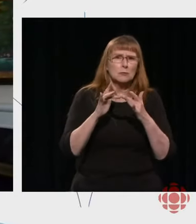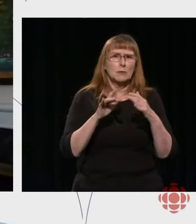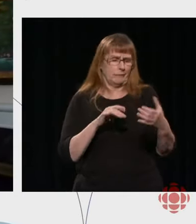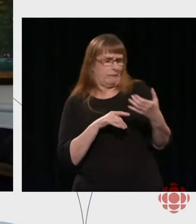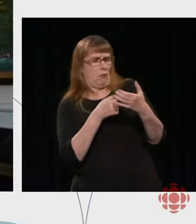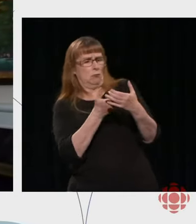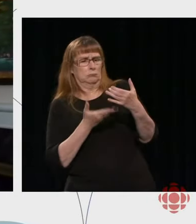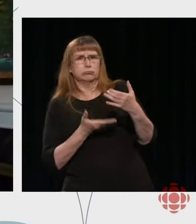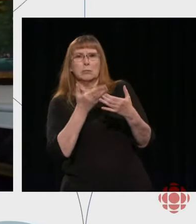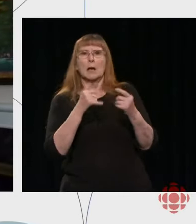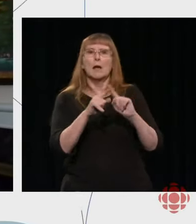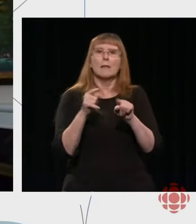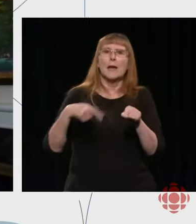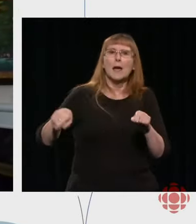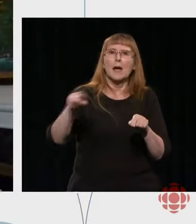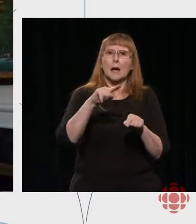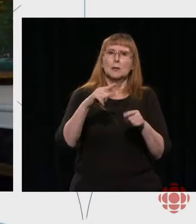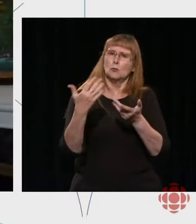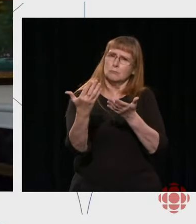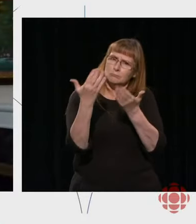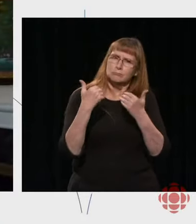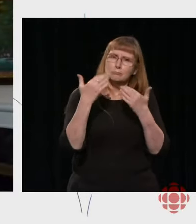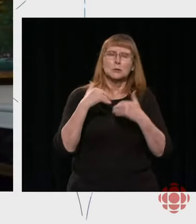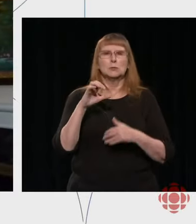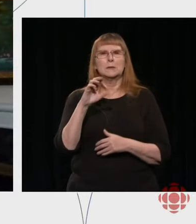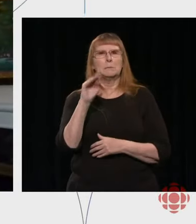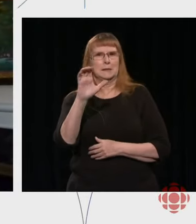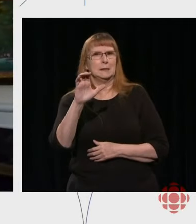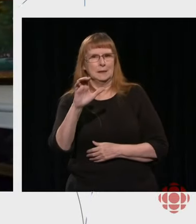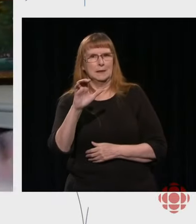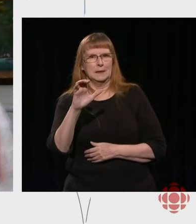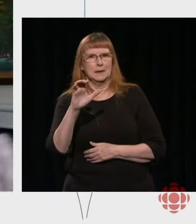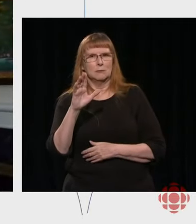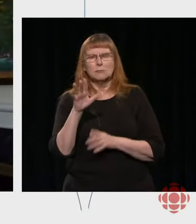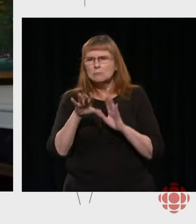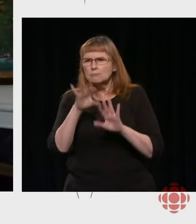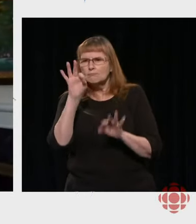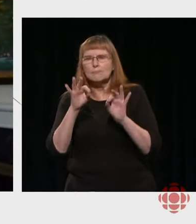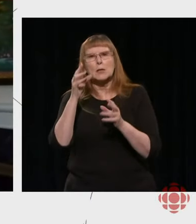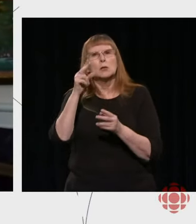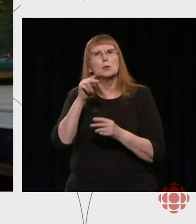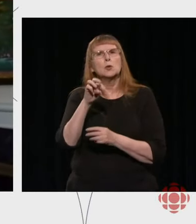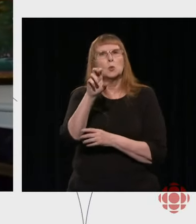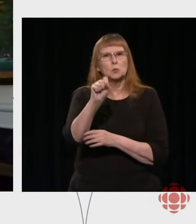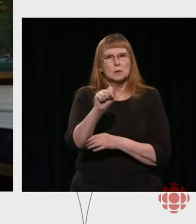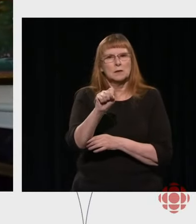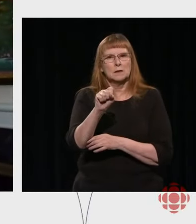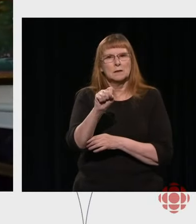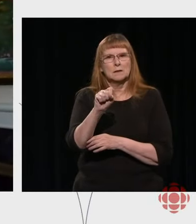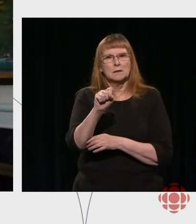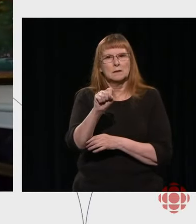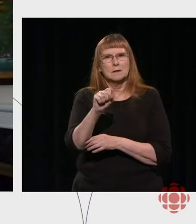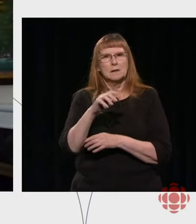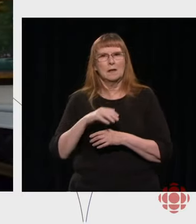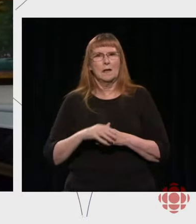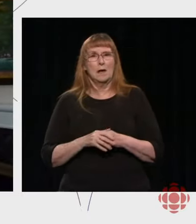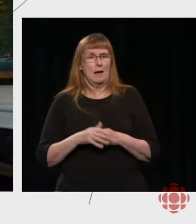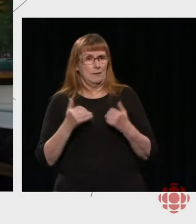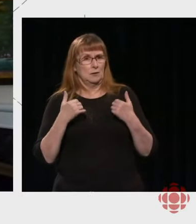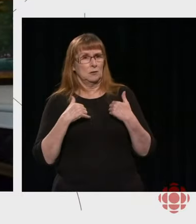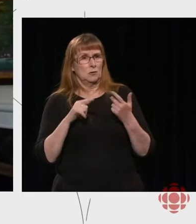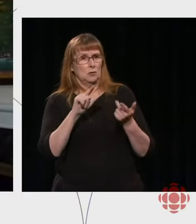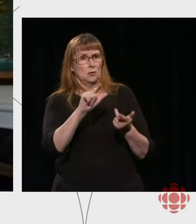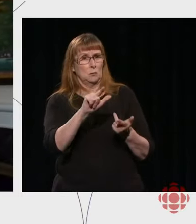myriad ways. And we mentioned 24 million online. It's a huge number.